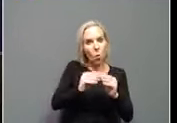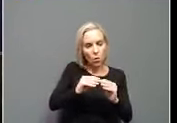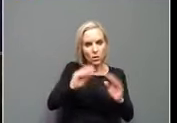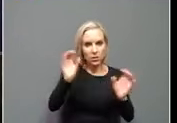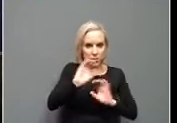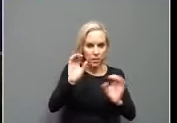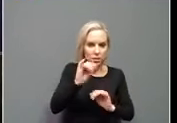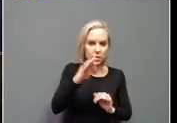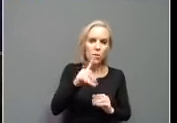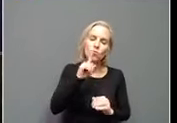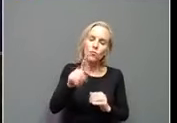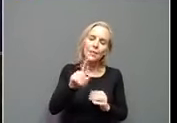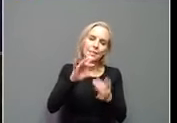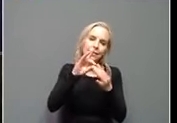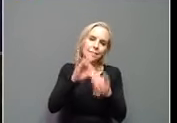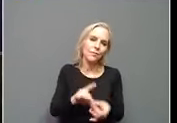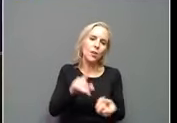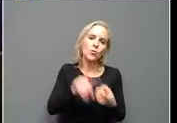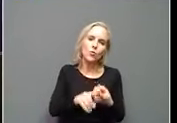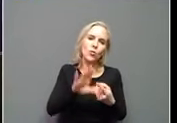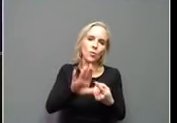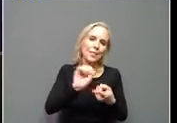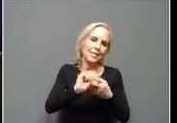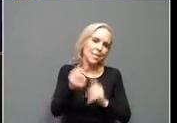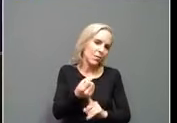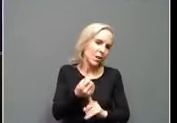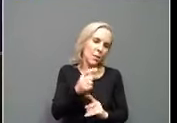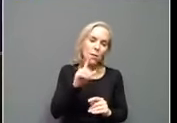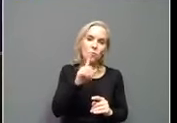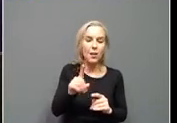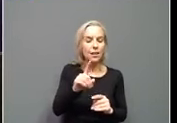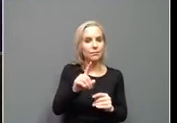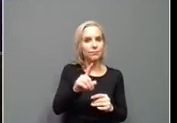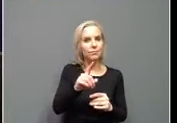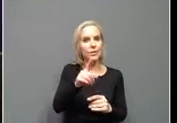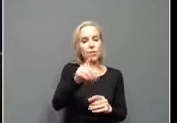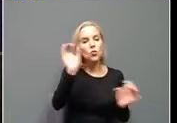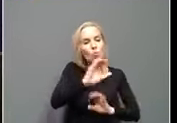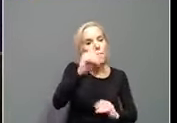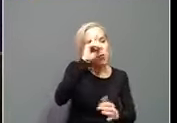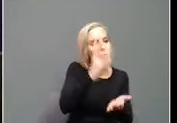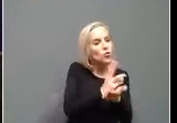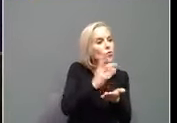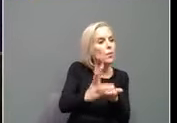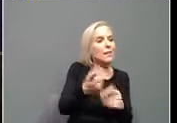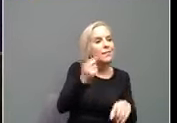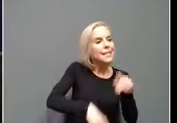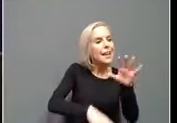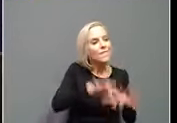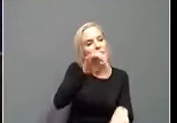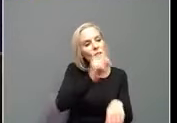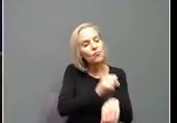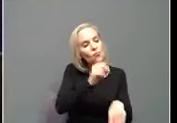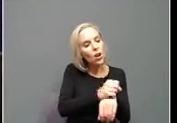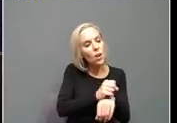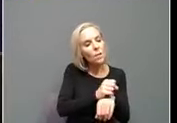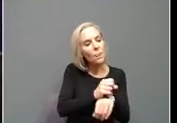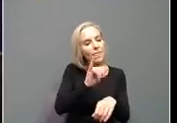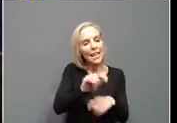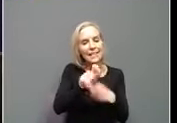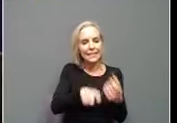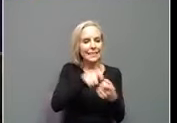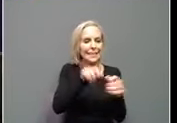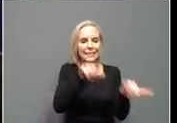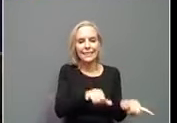circumstances test. It's, there's no bright line that if you've searched for six weeks and can't find a job that is at the exact same pay,